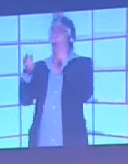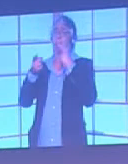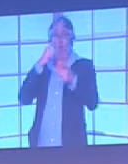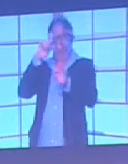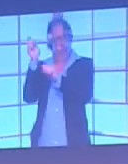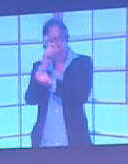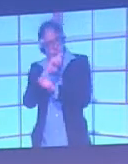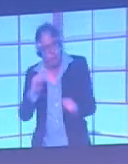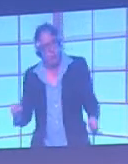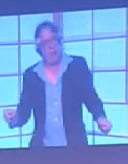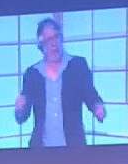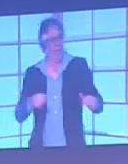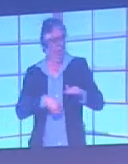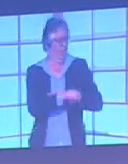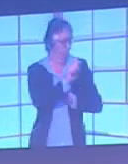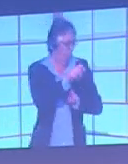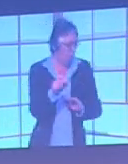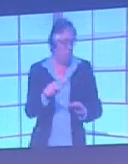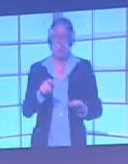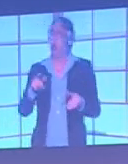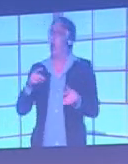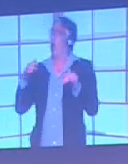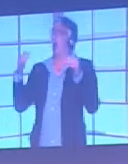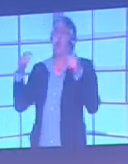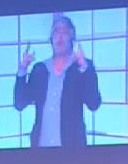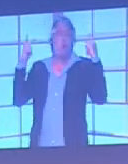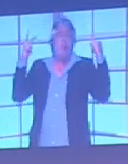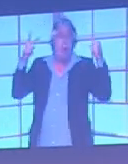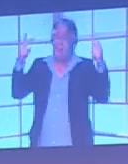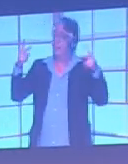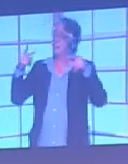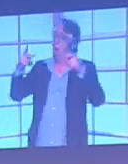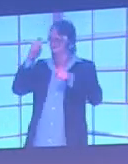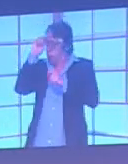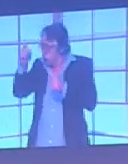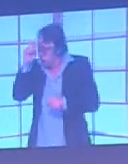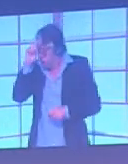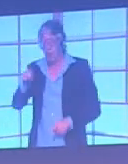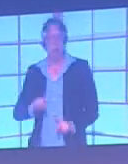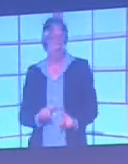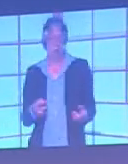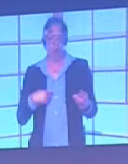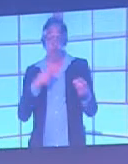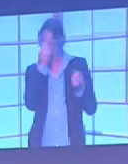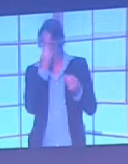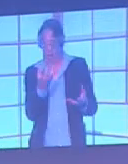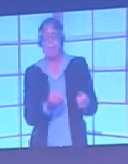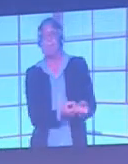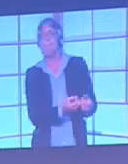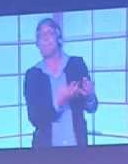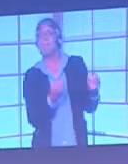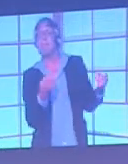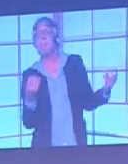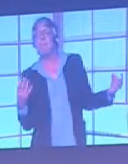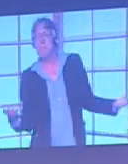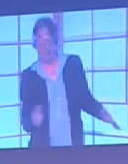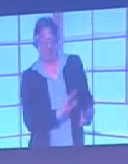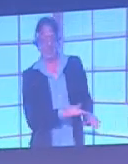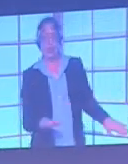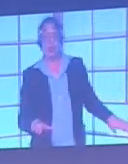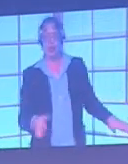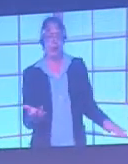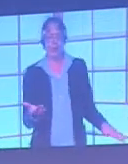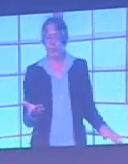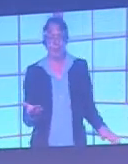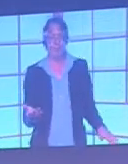and players, but young children are already being put off playing football because their coaches aren't trained in colour blindness. They can't